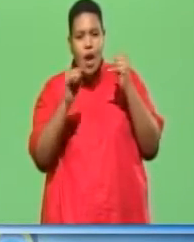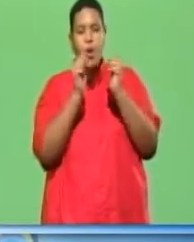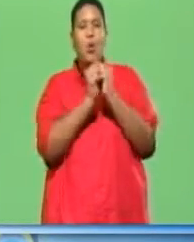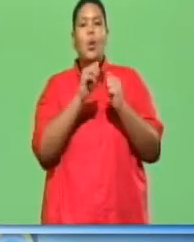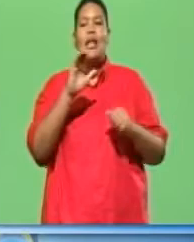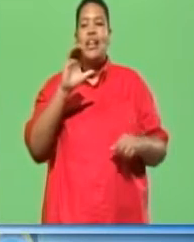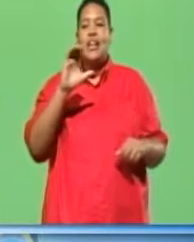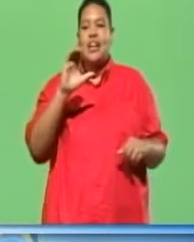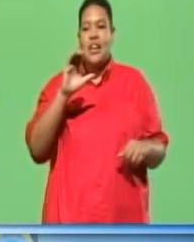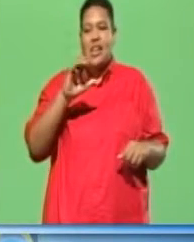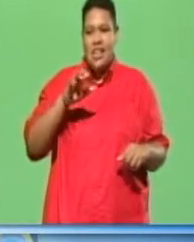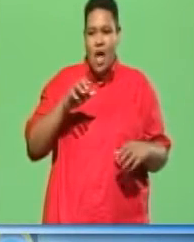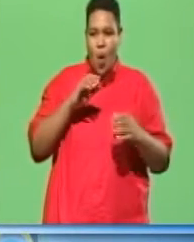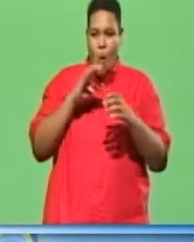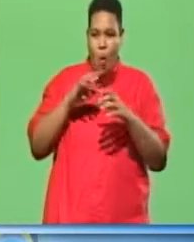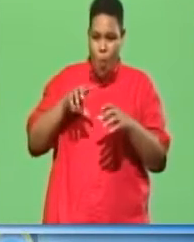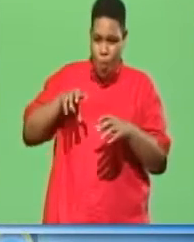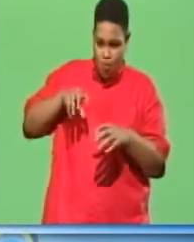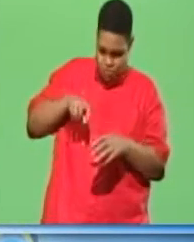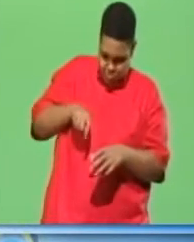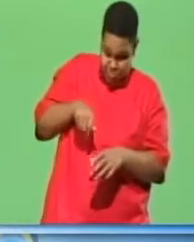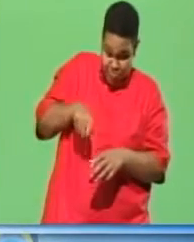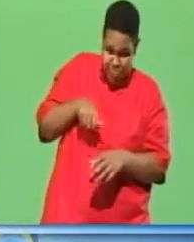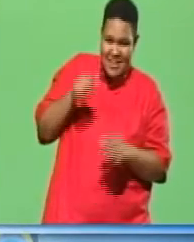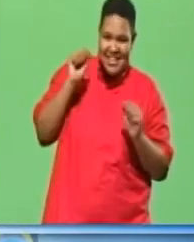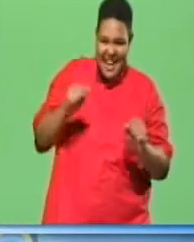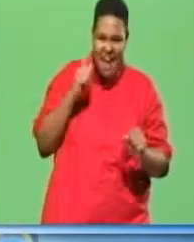chisel edge to make the holes for nails and screws.